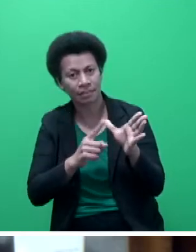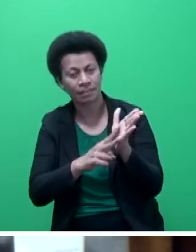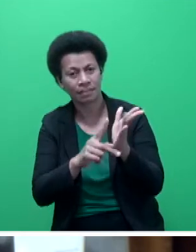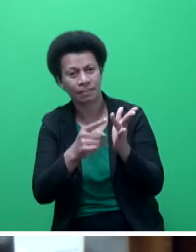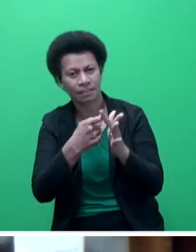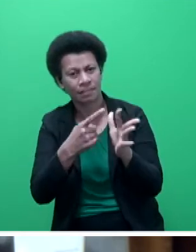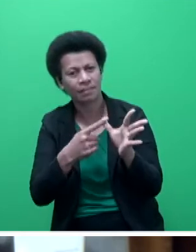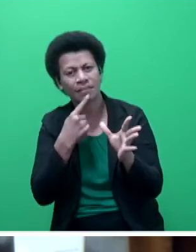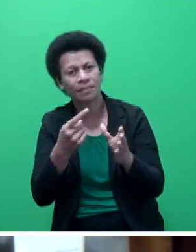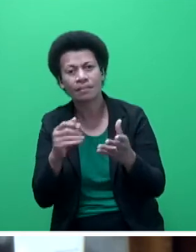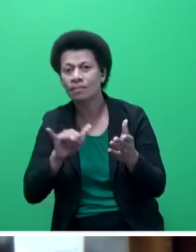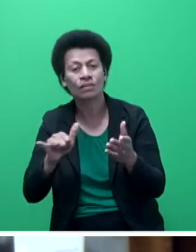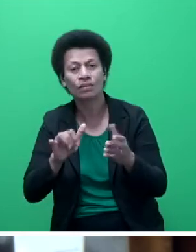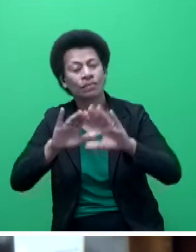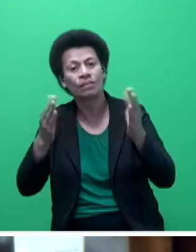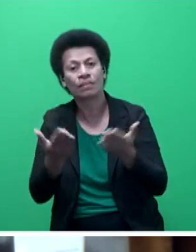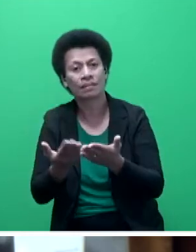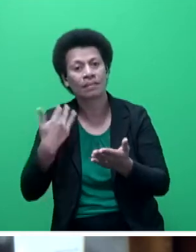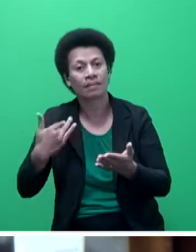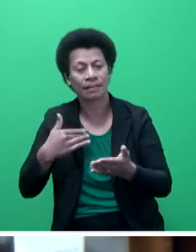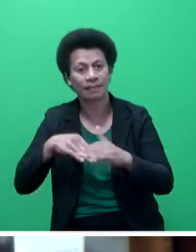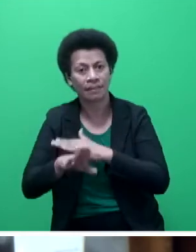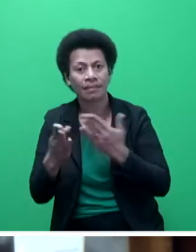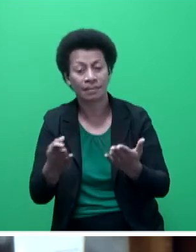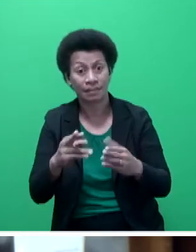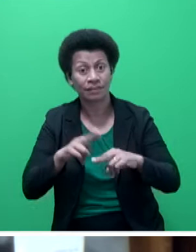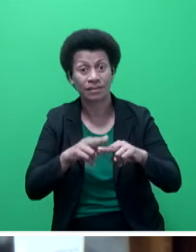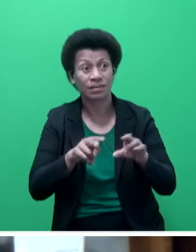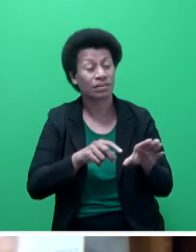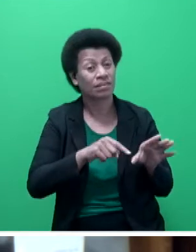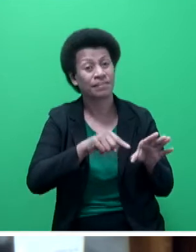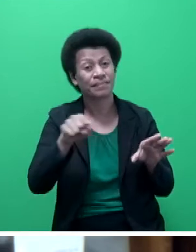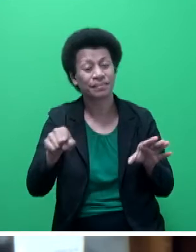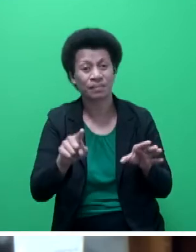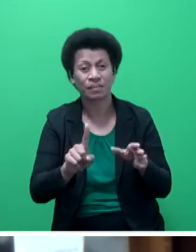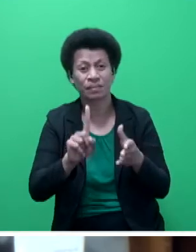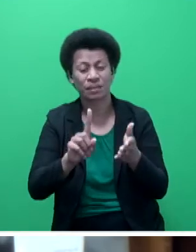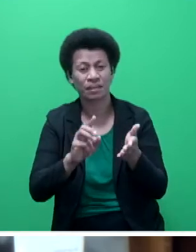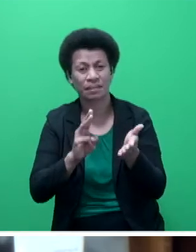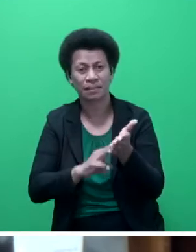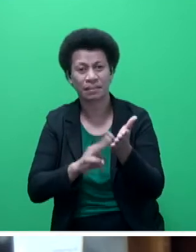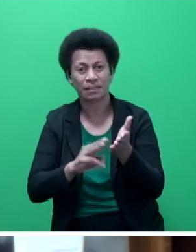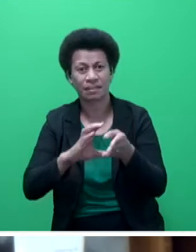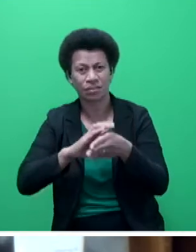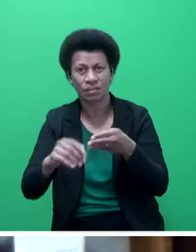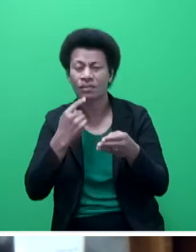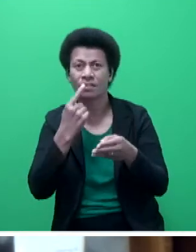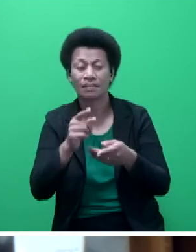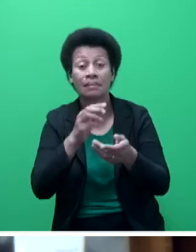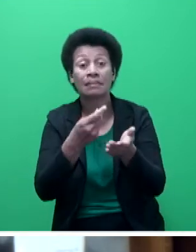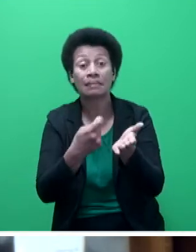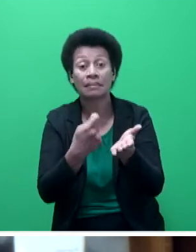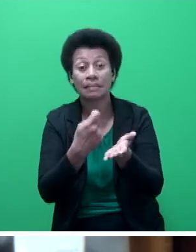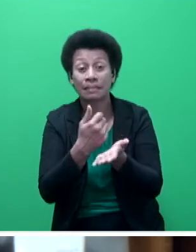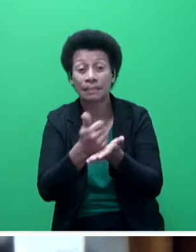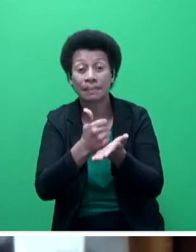can go along from Fiji, a country with less than one million people, to go to the World Bank and say, hey, guys, just change the figures. It's so